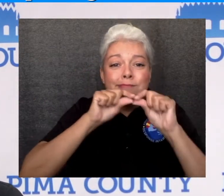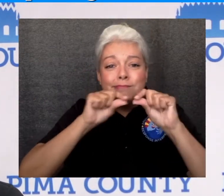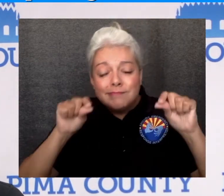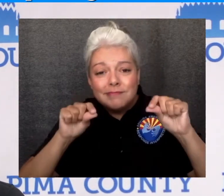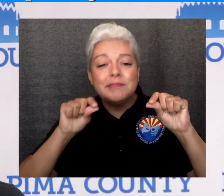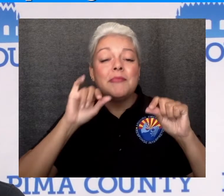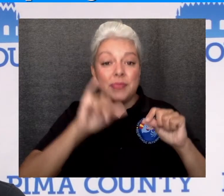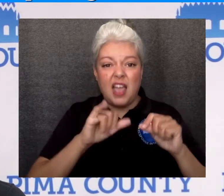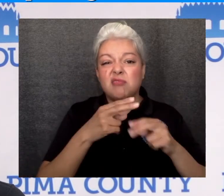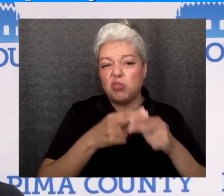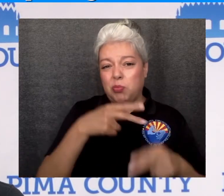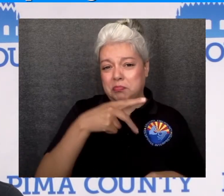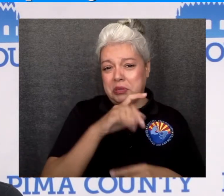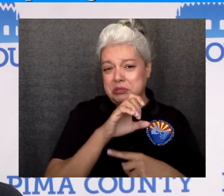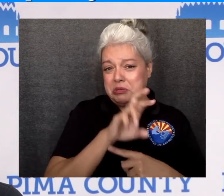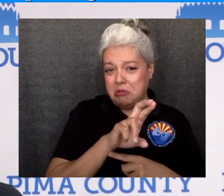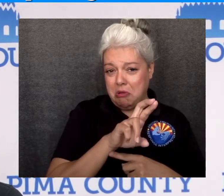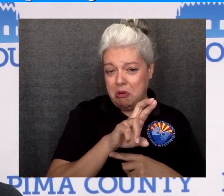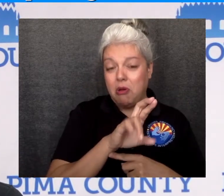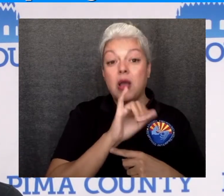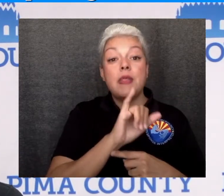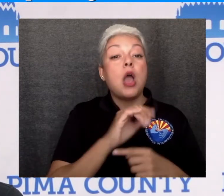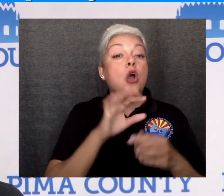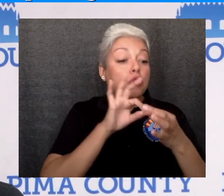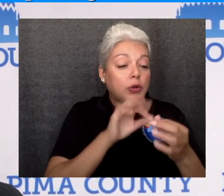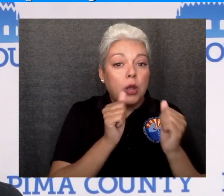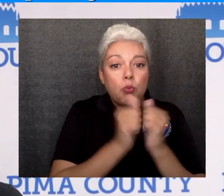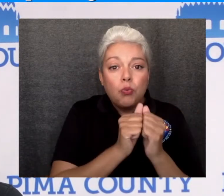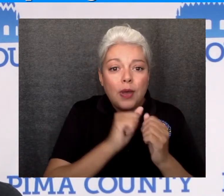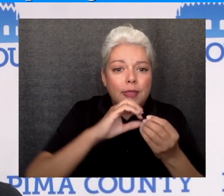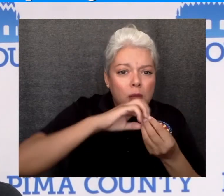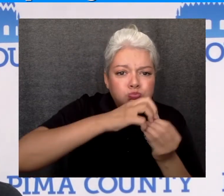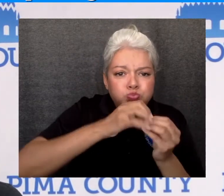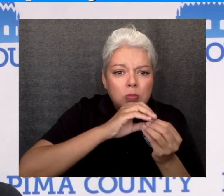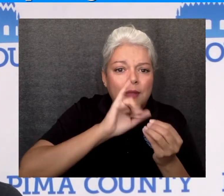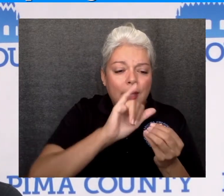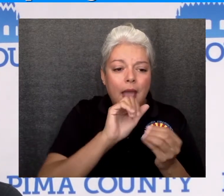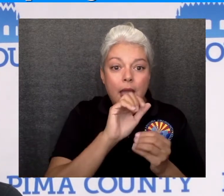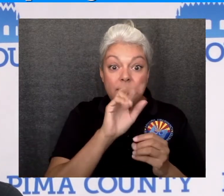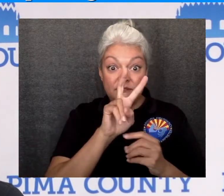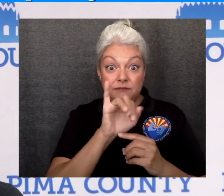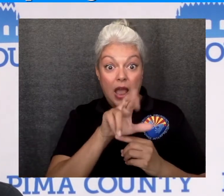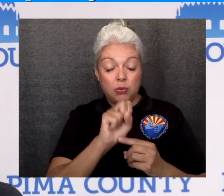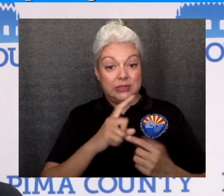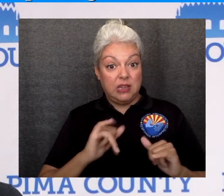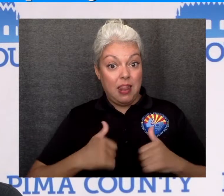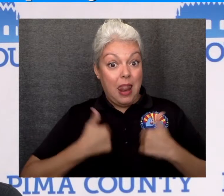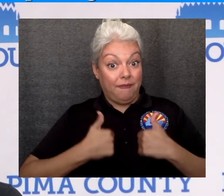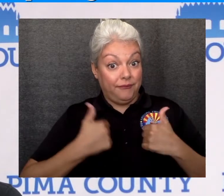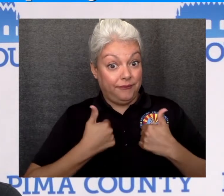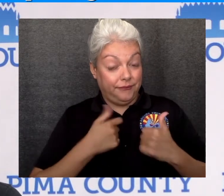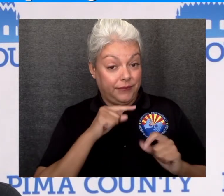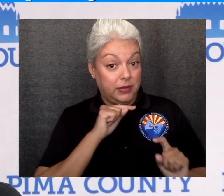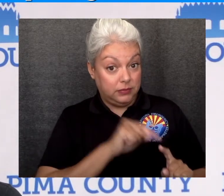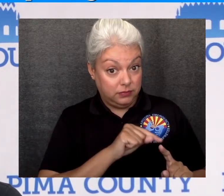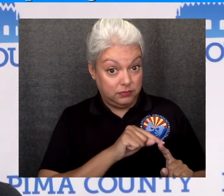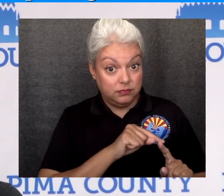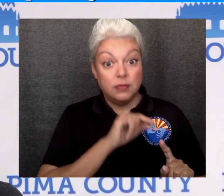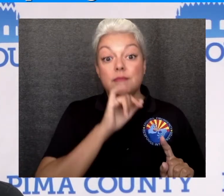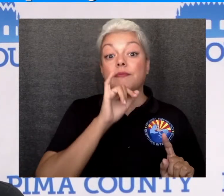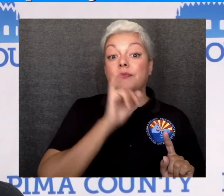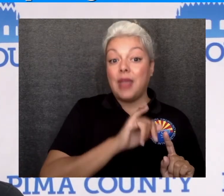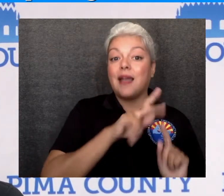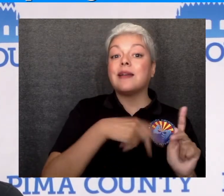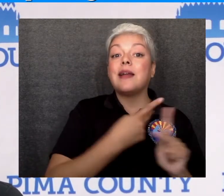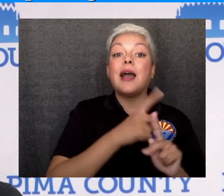almost always a PCR. Polymerase Chain Reaction looking for active virus. This is the kind of test that's being done